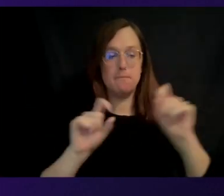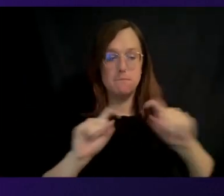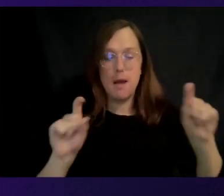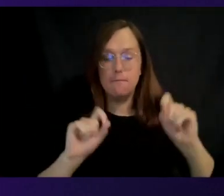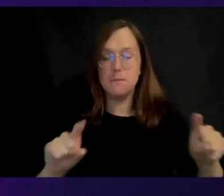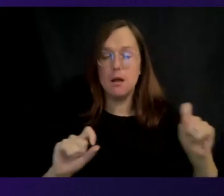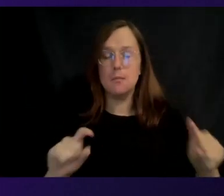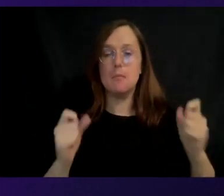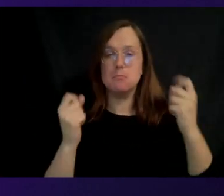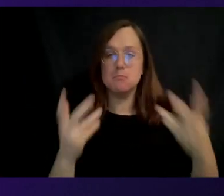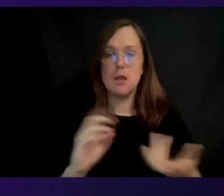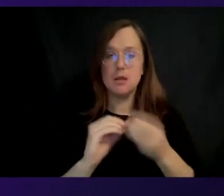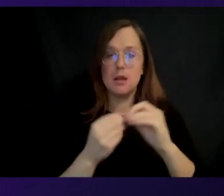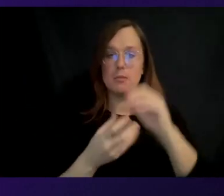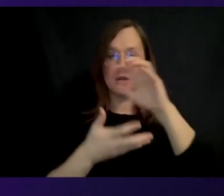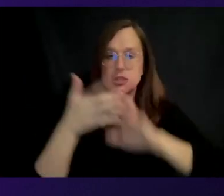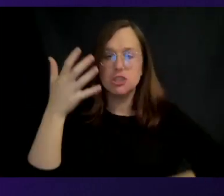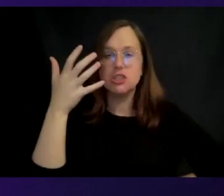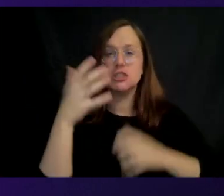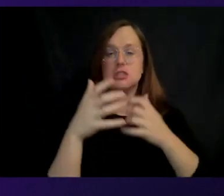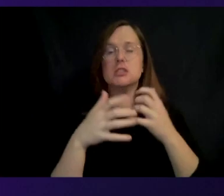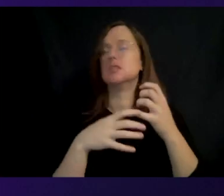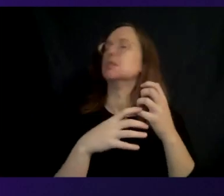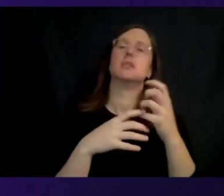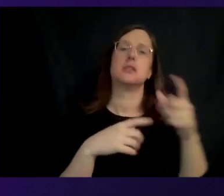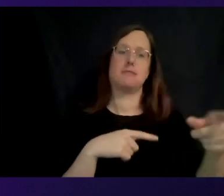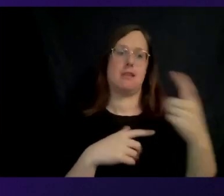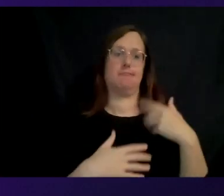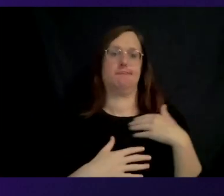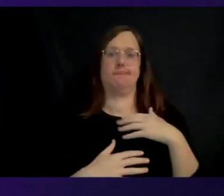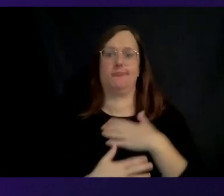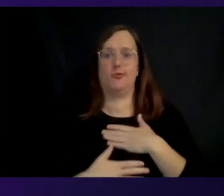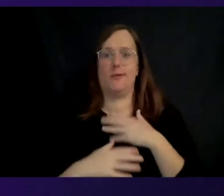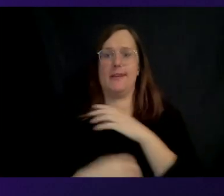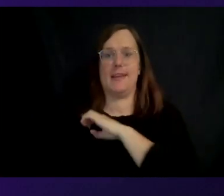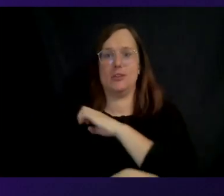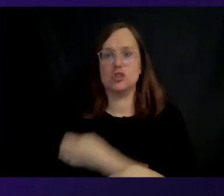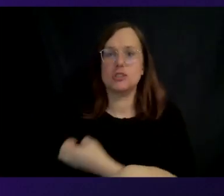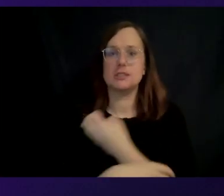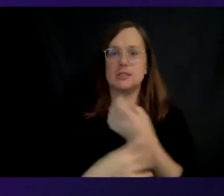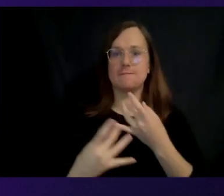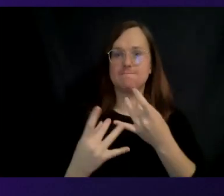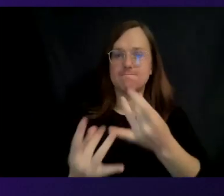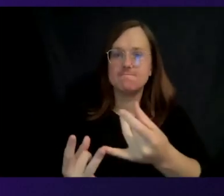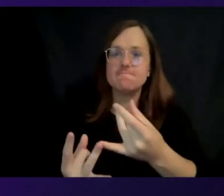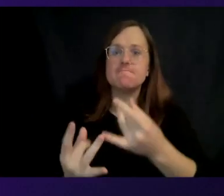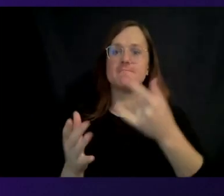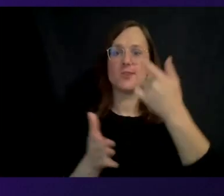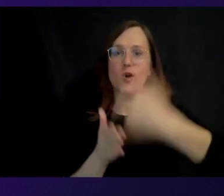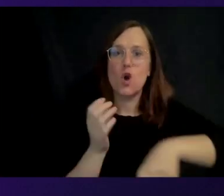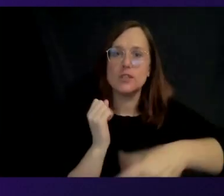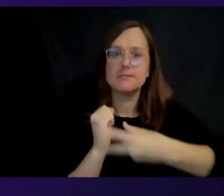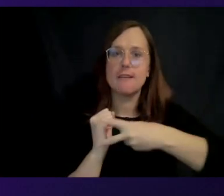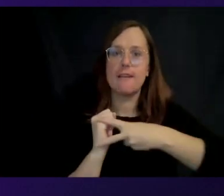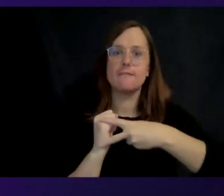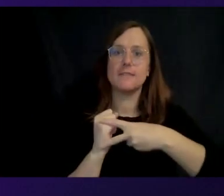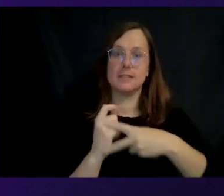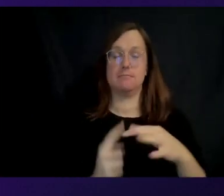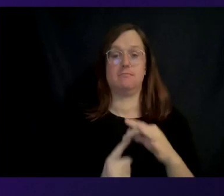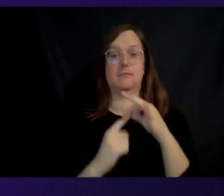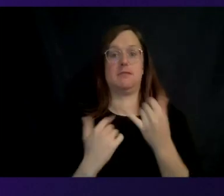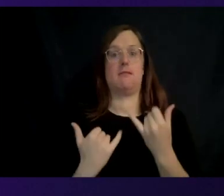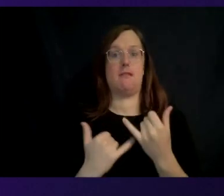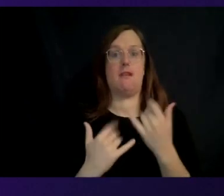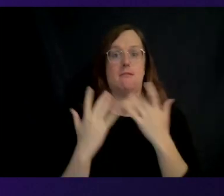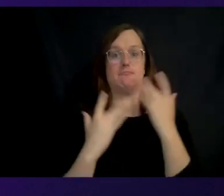using it and enjoying the energy, efficiency, the performance, and the cost saving, especially in these days. I think we're going to have